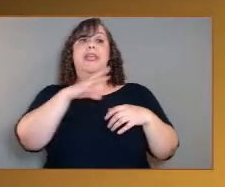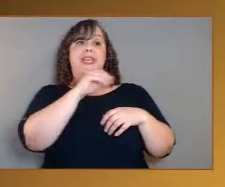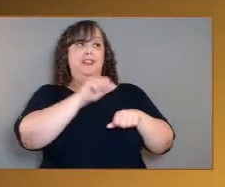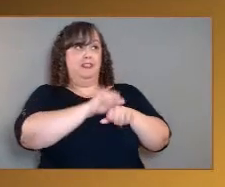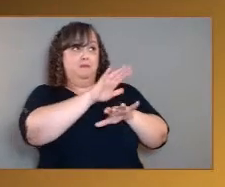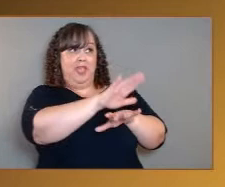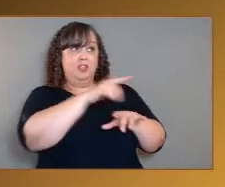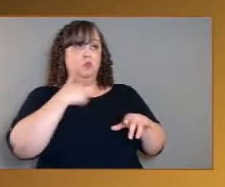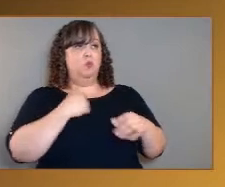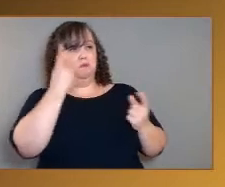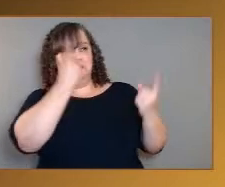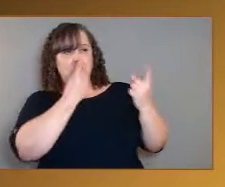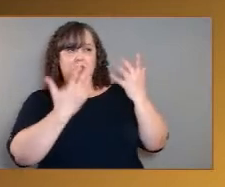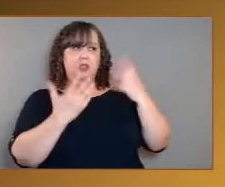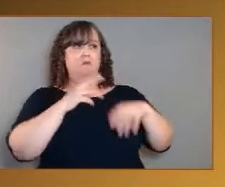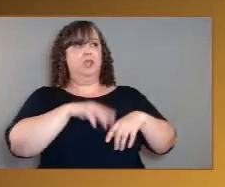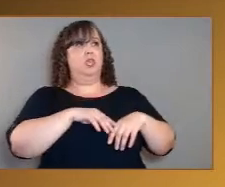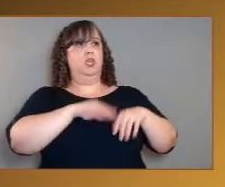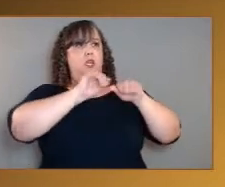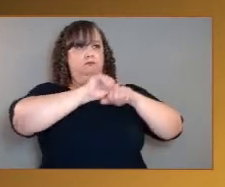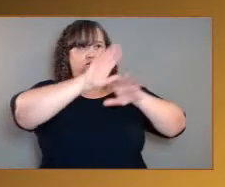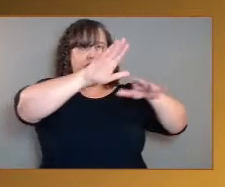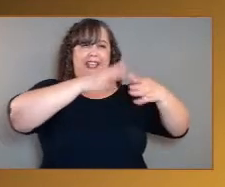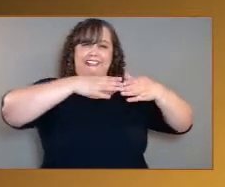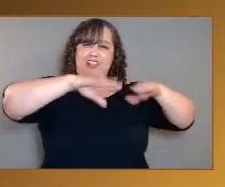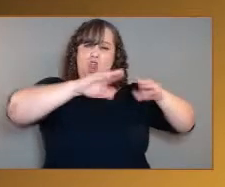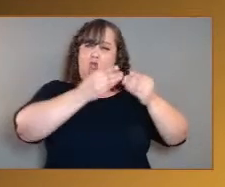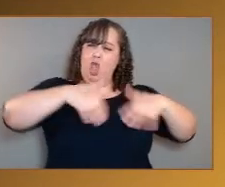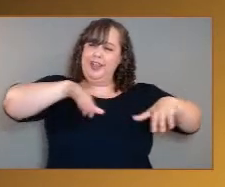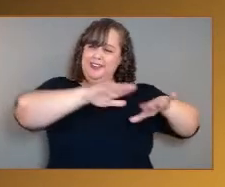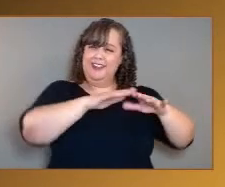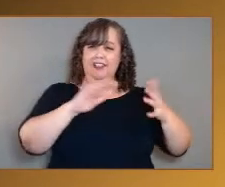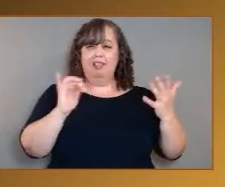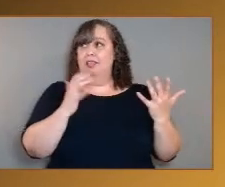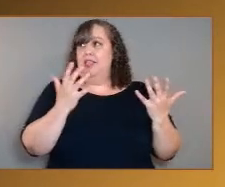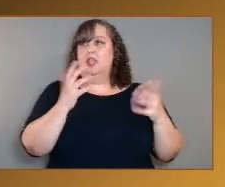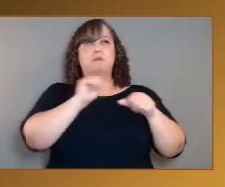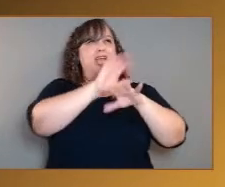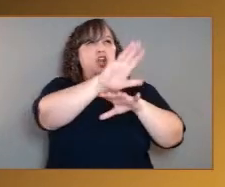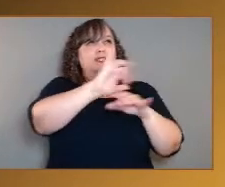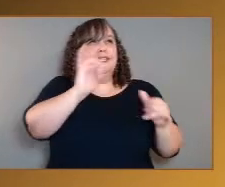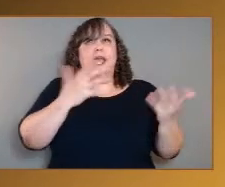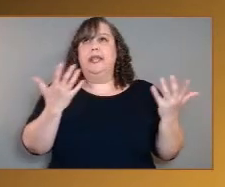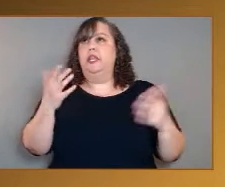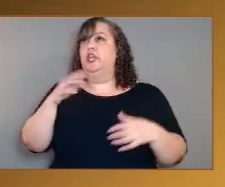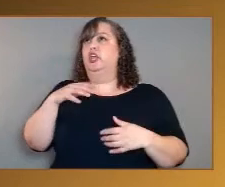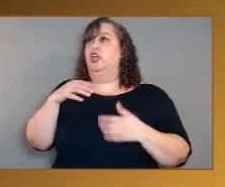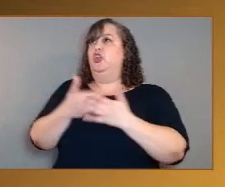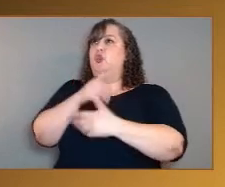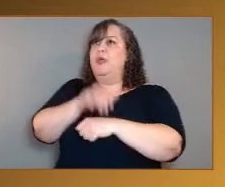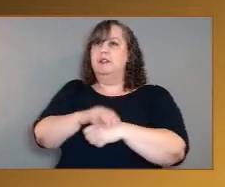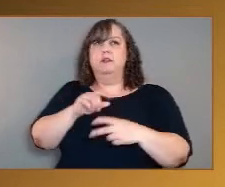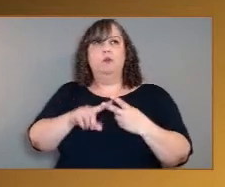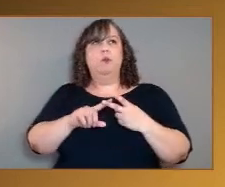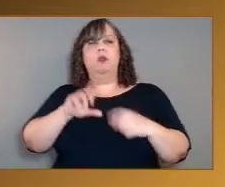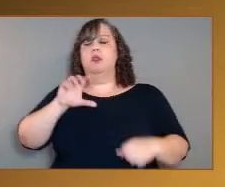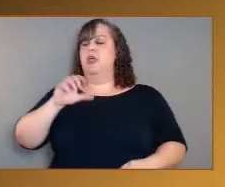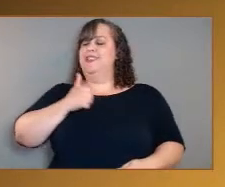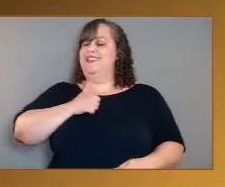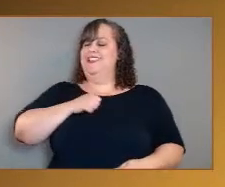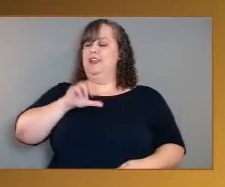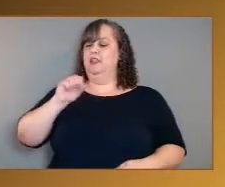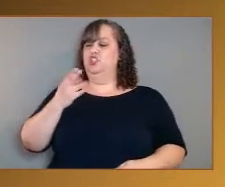continent, with evolved rocks like you'd find in the mountains of New England or the Canadian Shield. So we'll make those measurements and